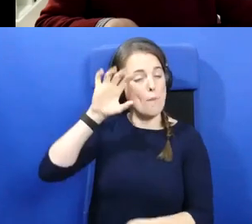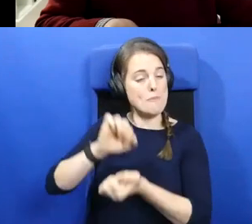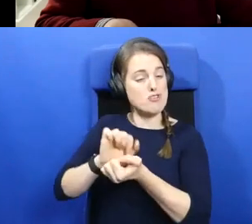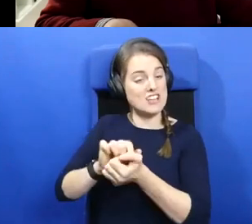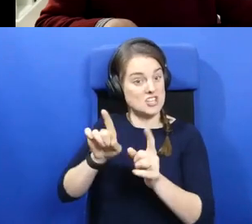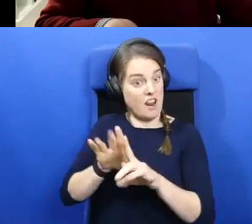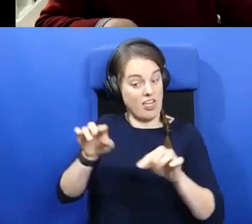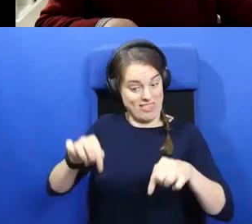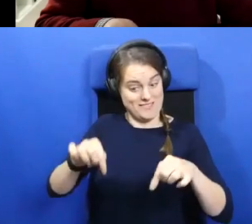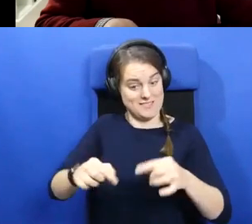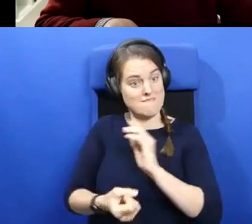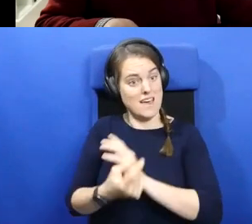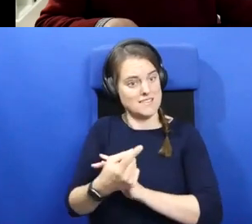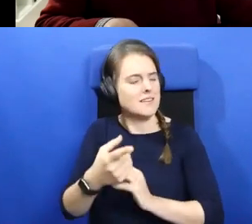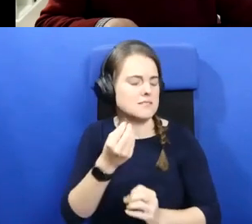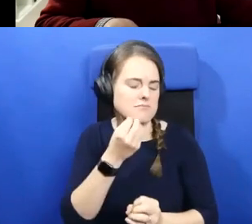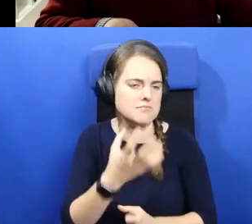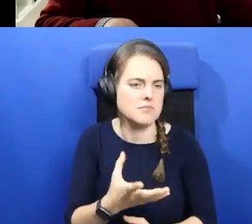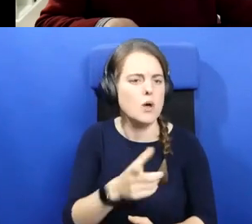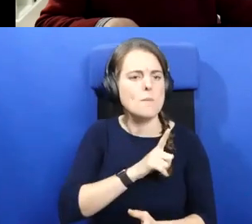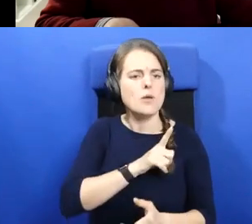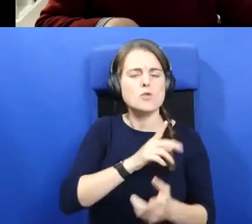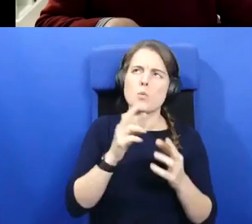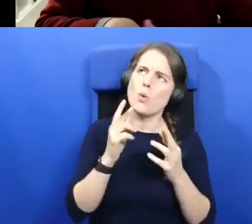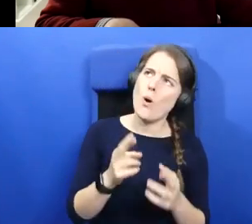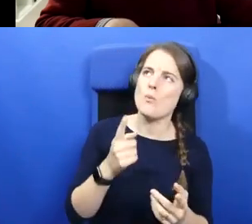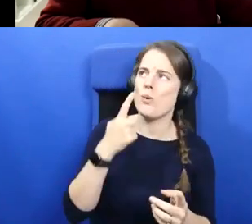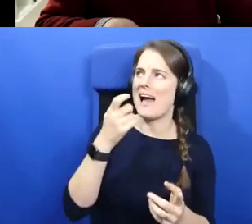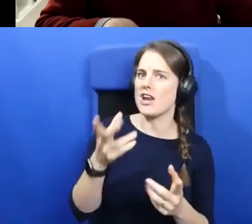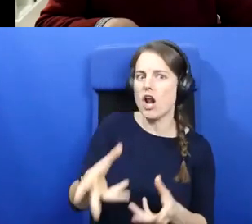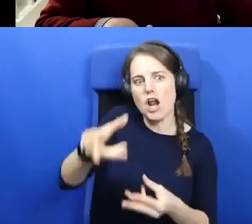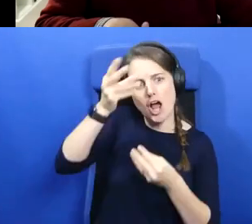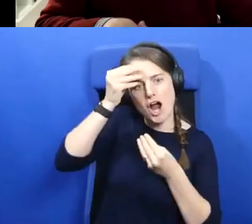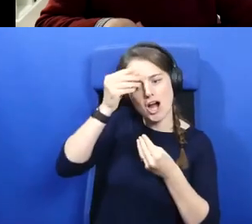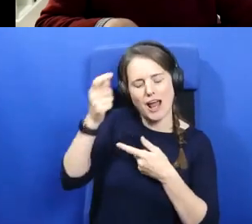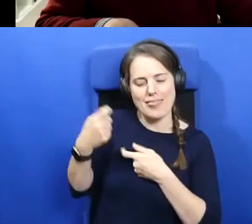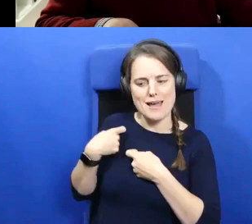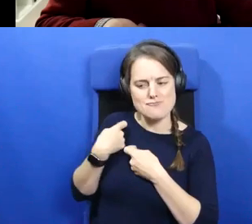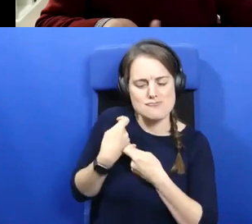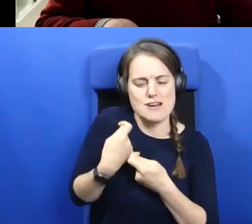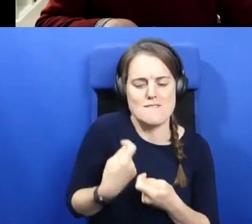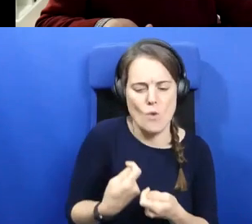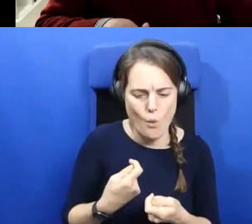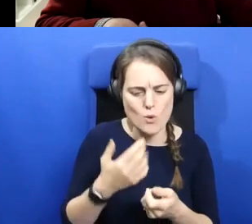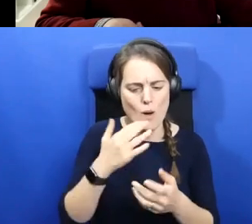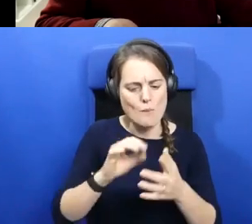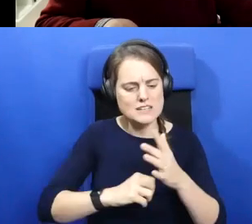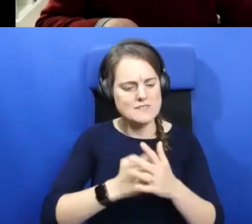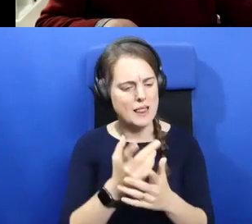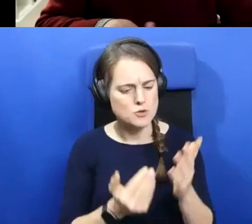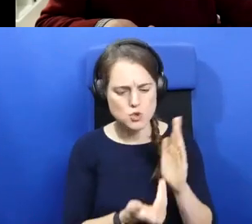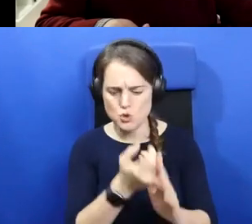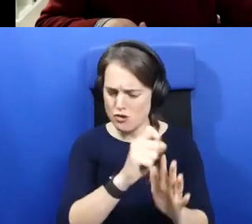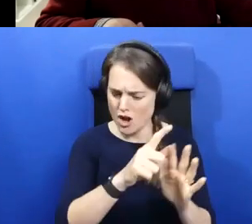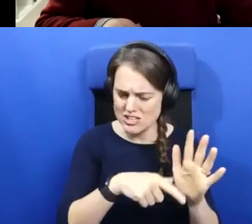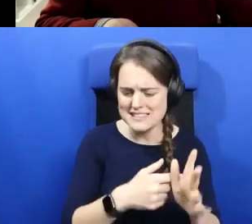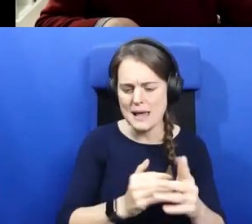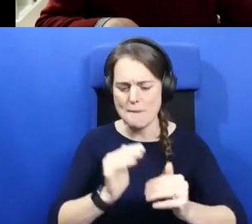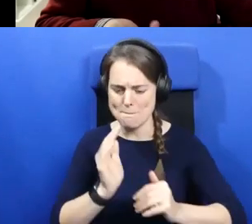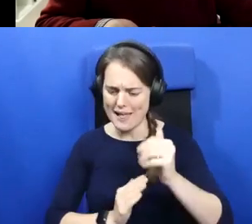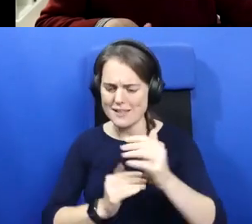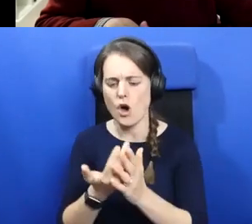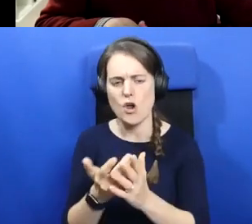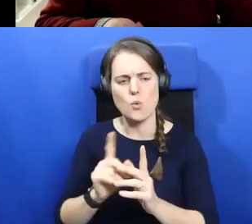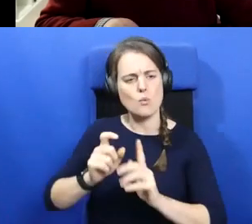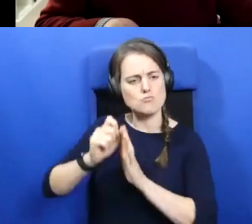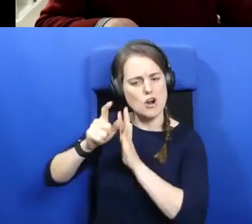we hope that we can learn and we can bring some of it, uh, with us as we develop new projects and as we also build on the projects